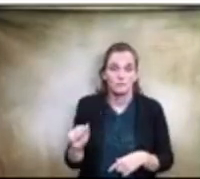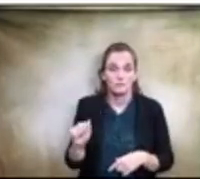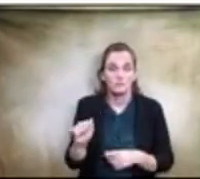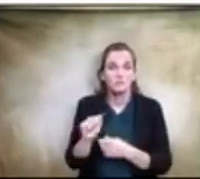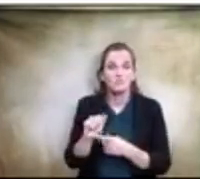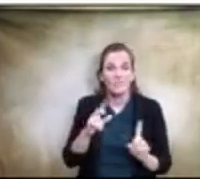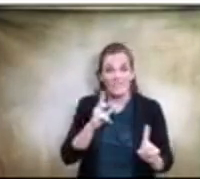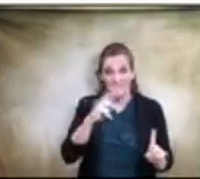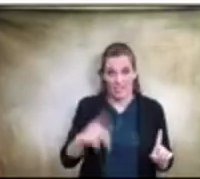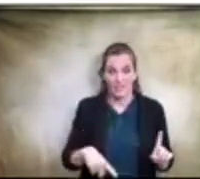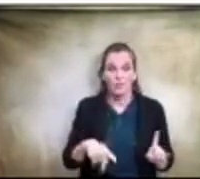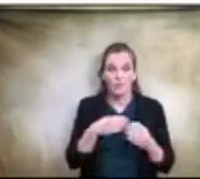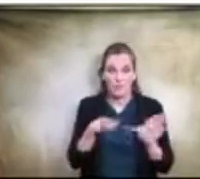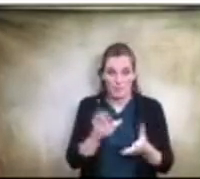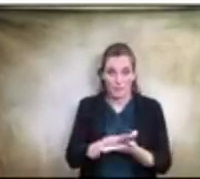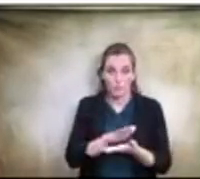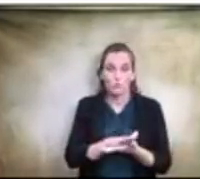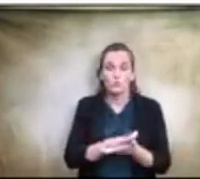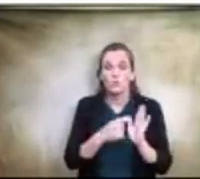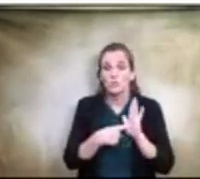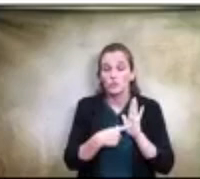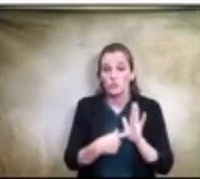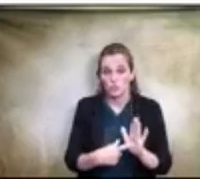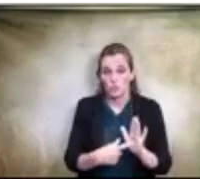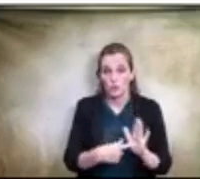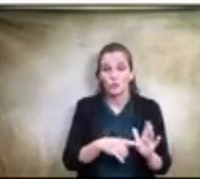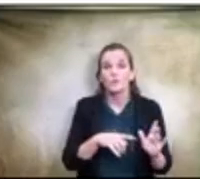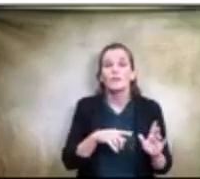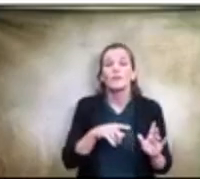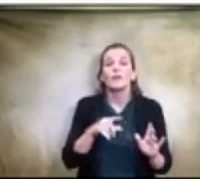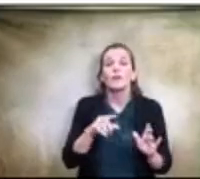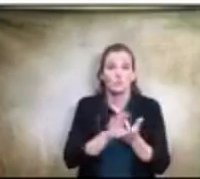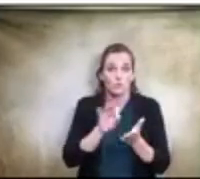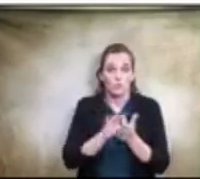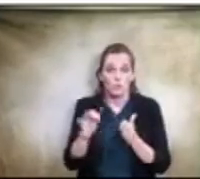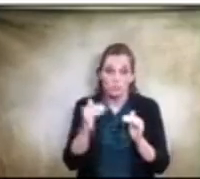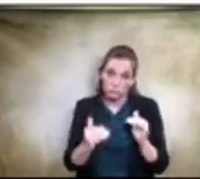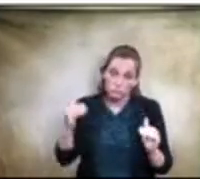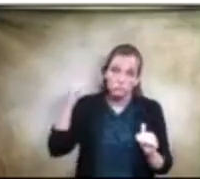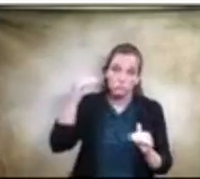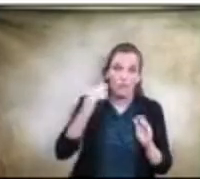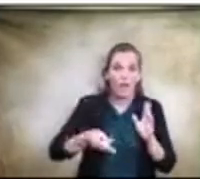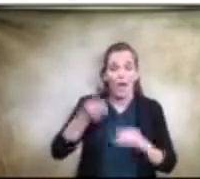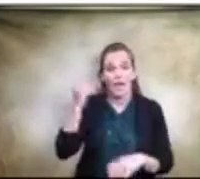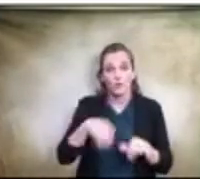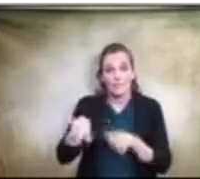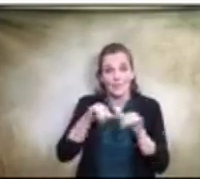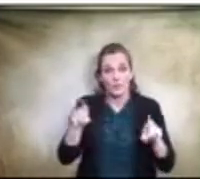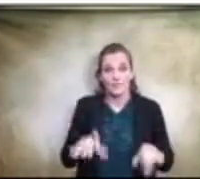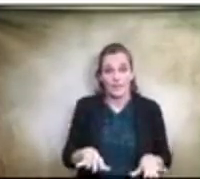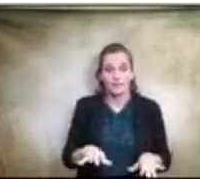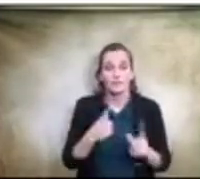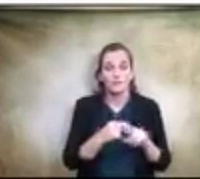schools showed with six through eight grade scores significantly higher on standardized tests in K-8 schools rather than